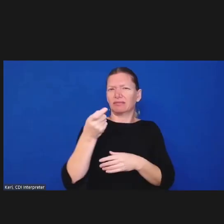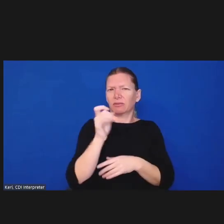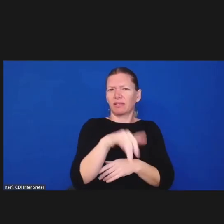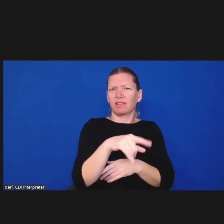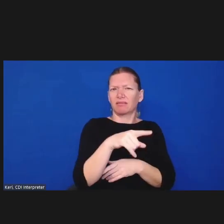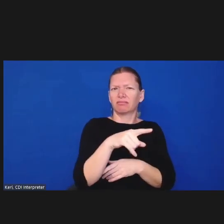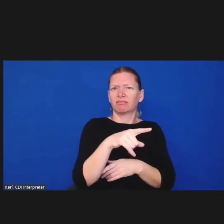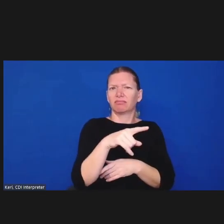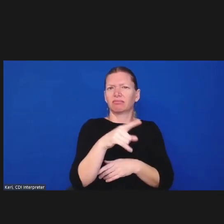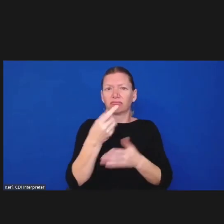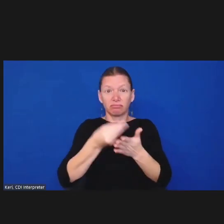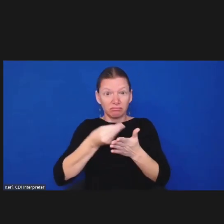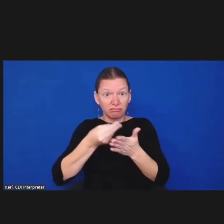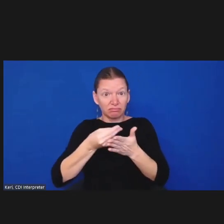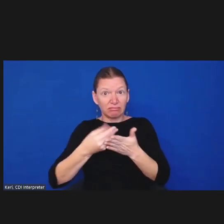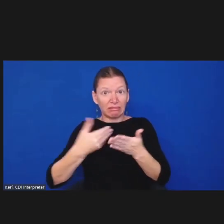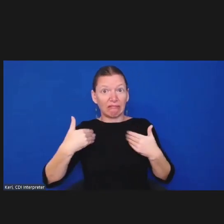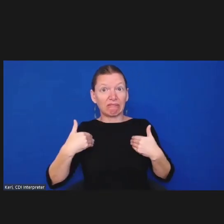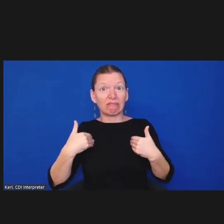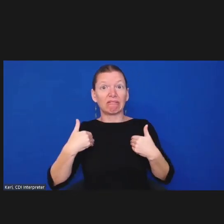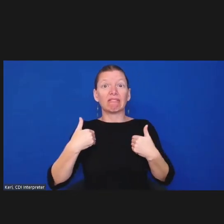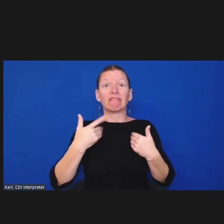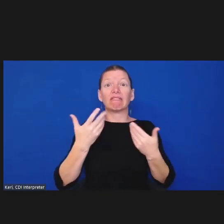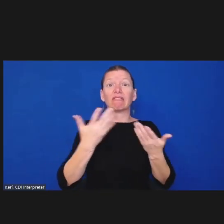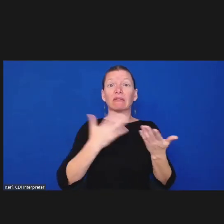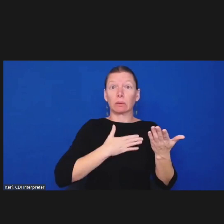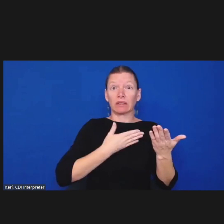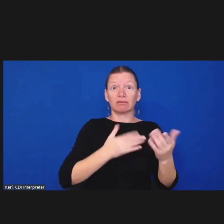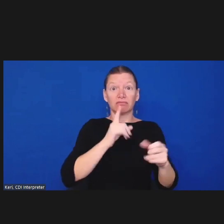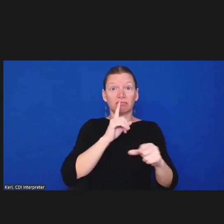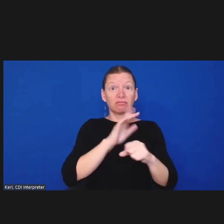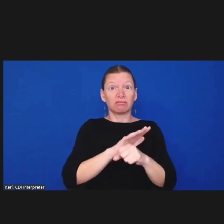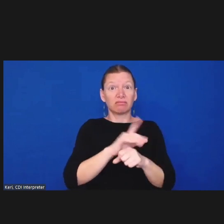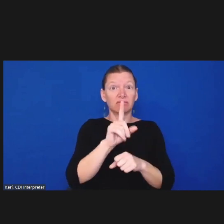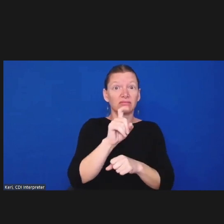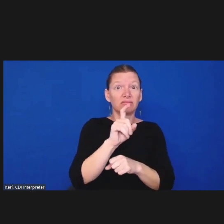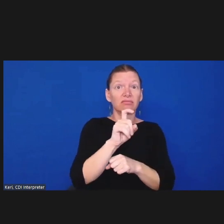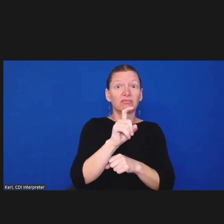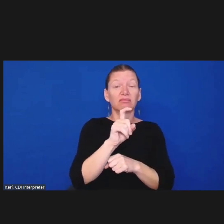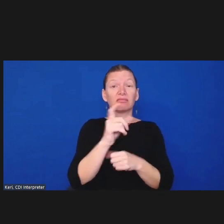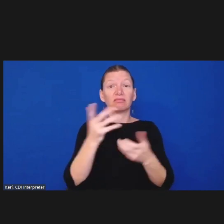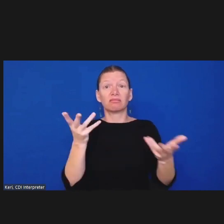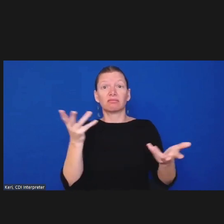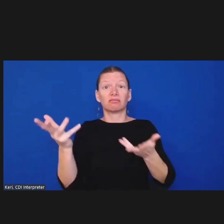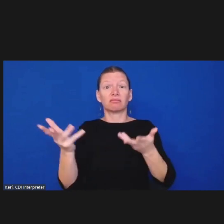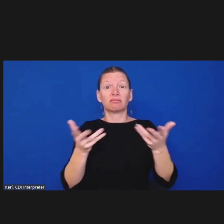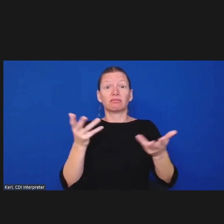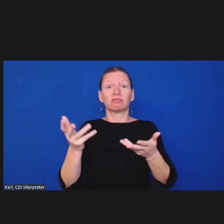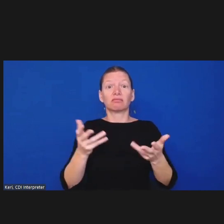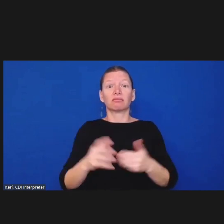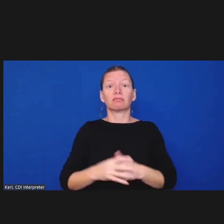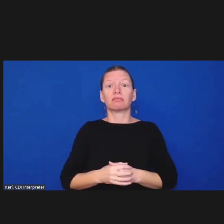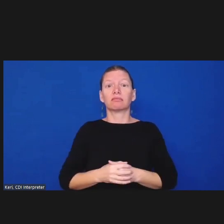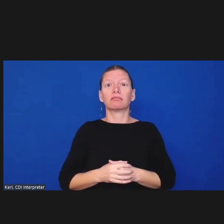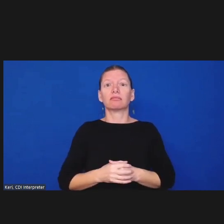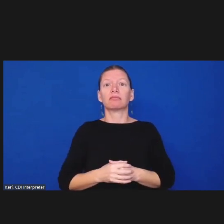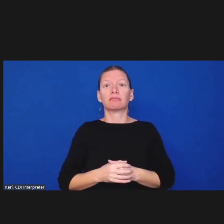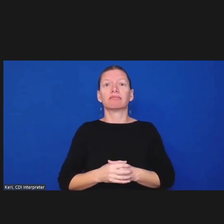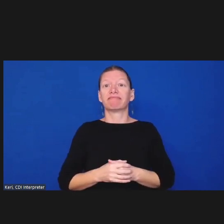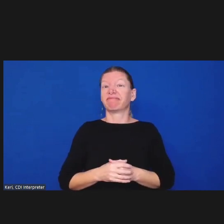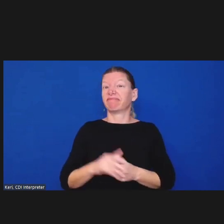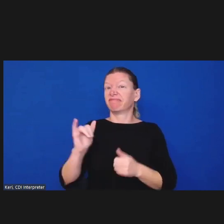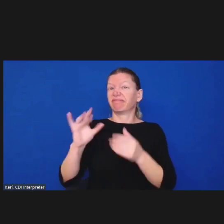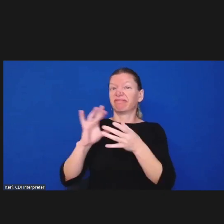municipality each county each state that has a form of oversight has to make in their budgetary